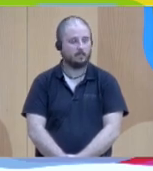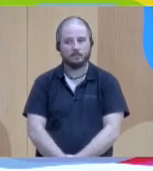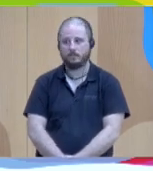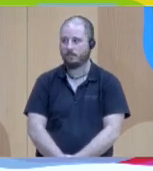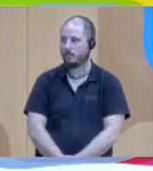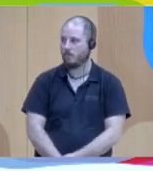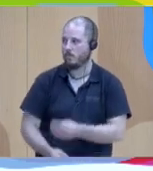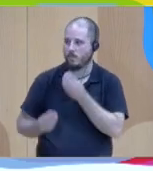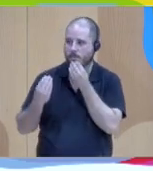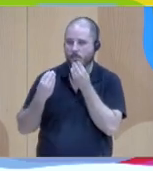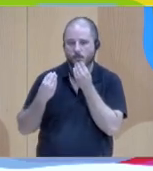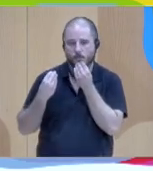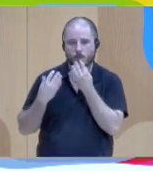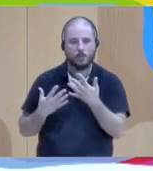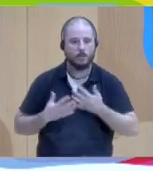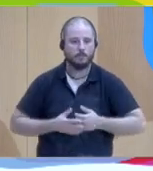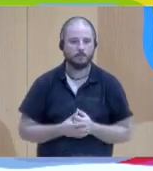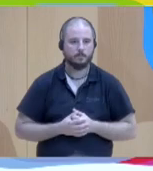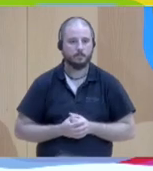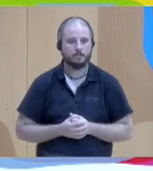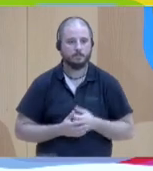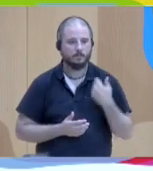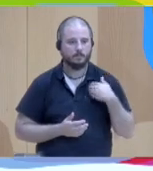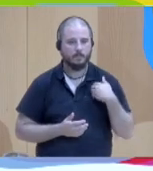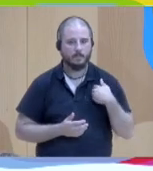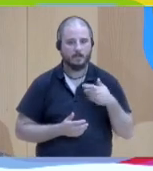nice massage ¡Gracias!